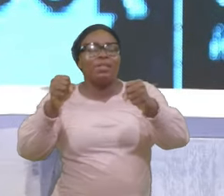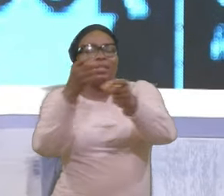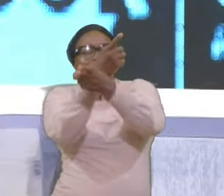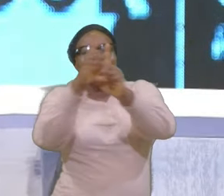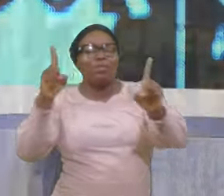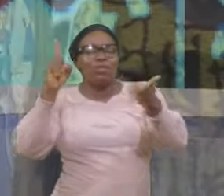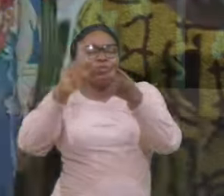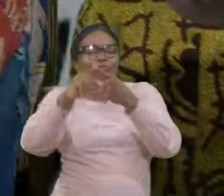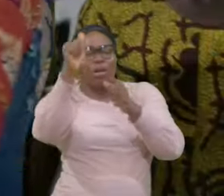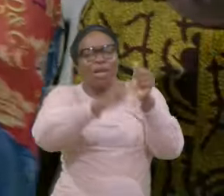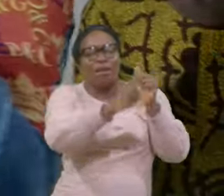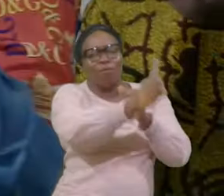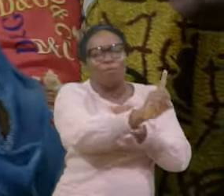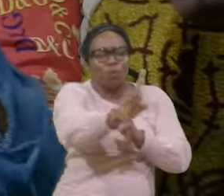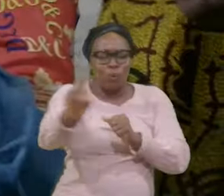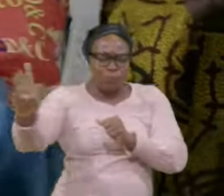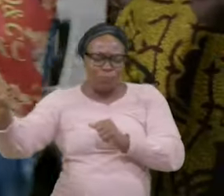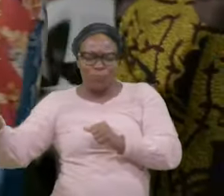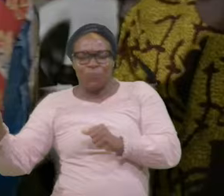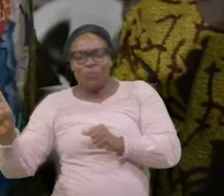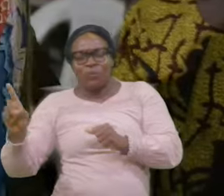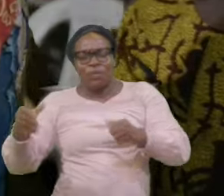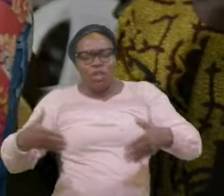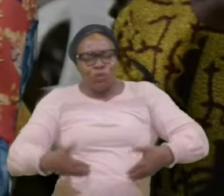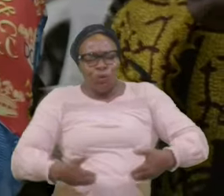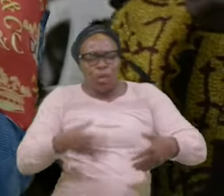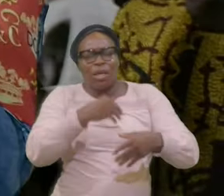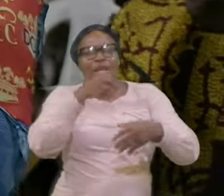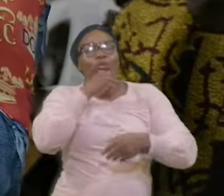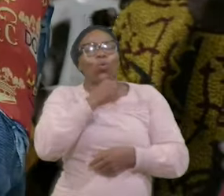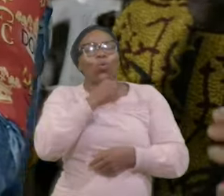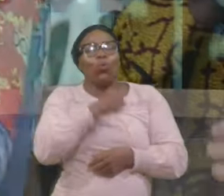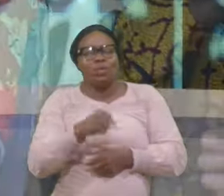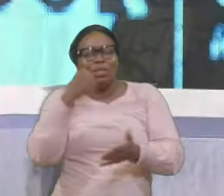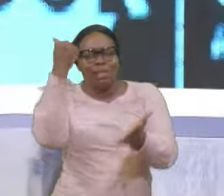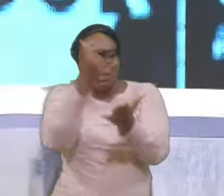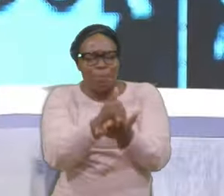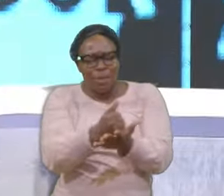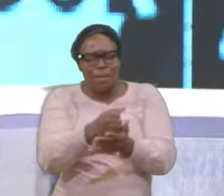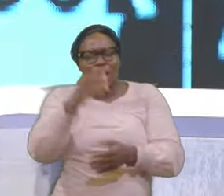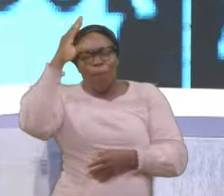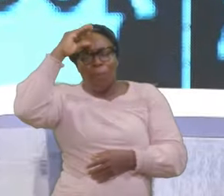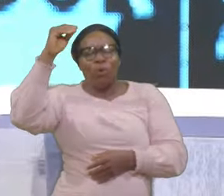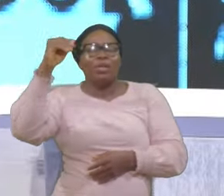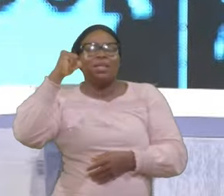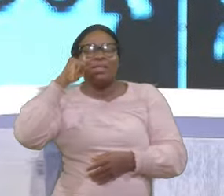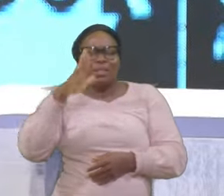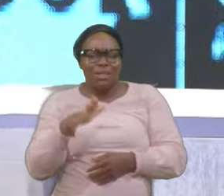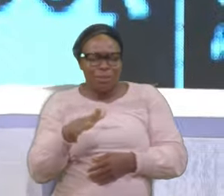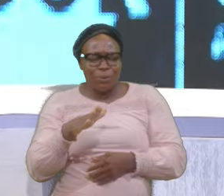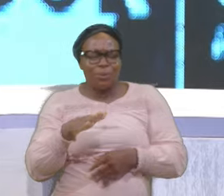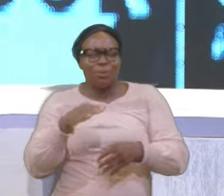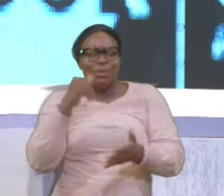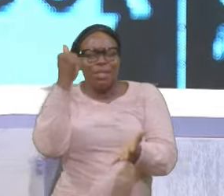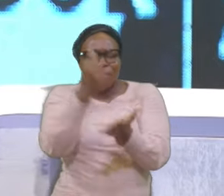Everyone The Young And The Old The Boy And The Girl The Mama